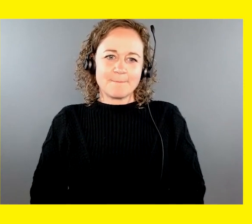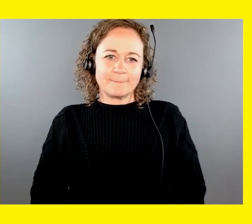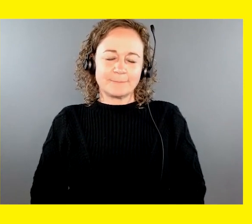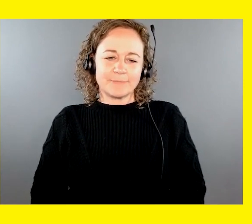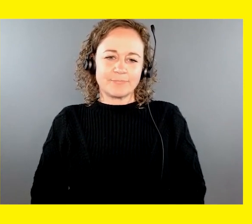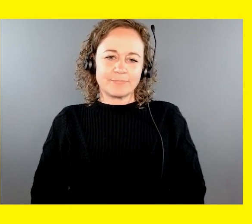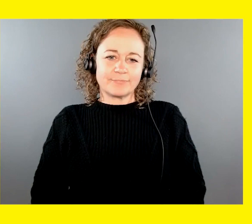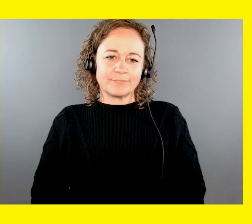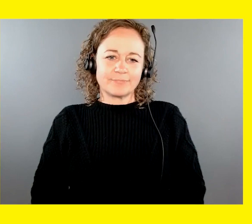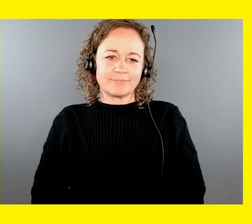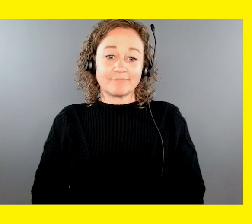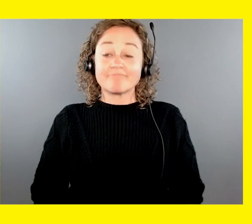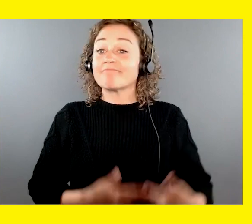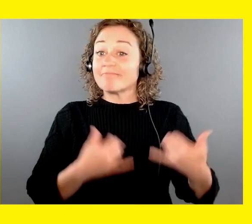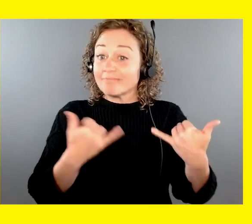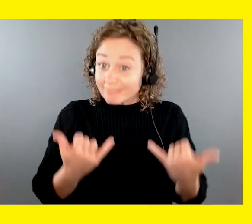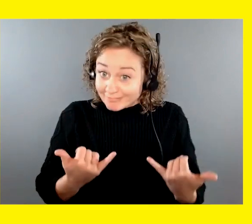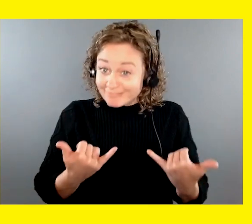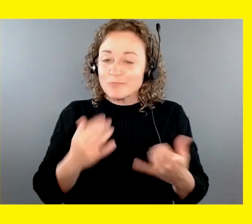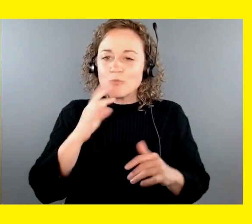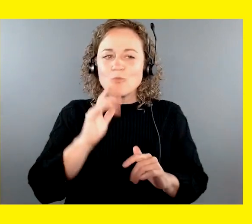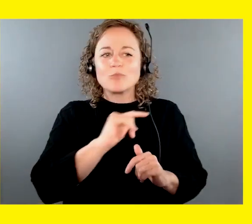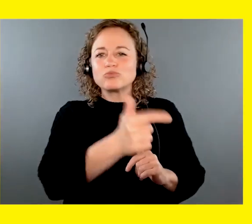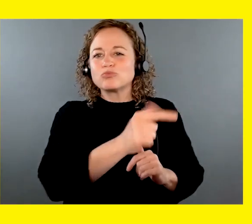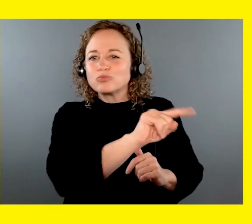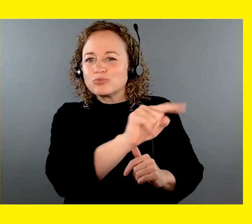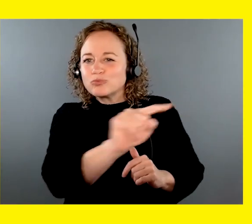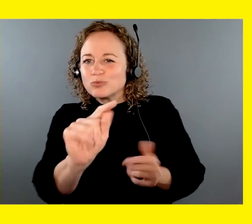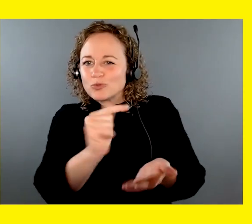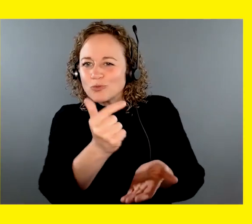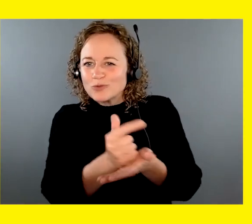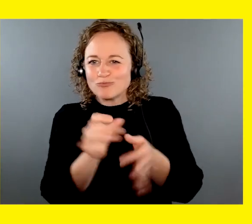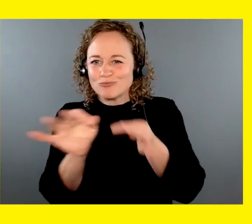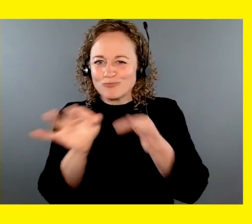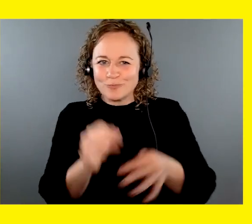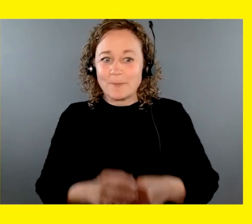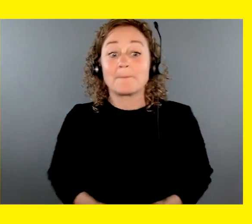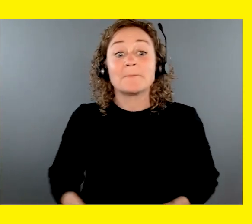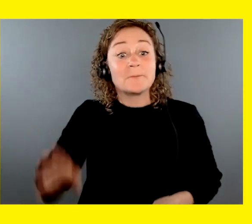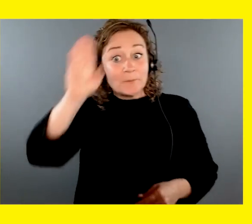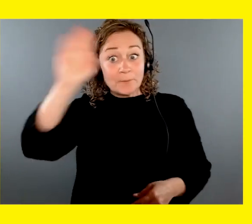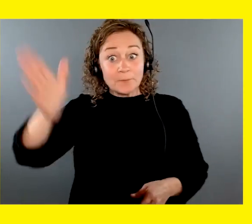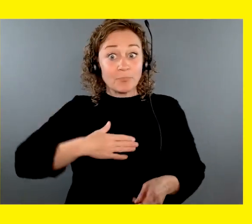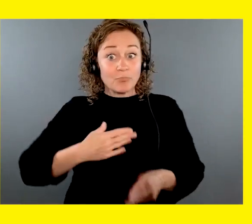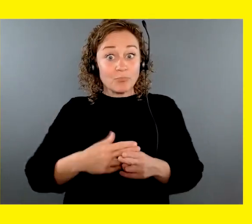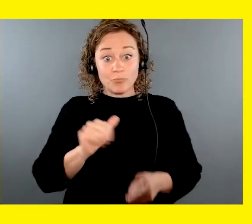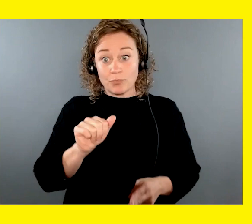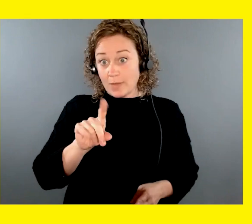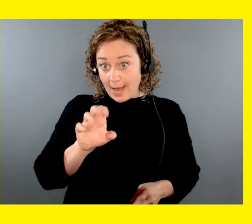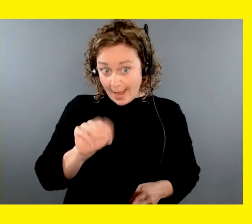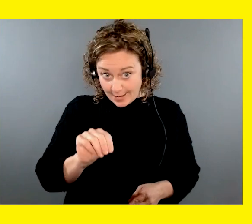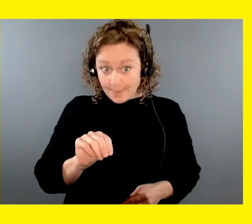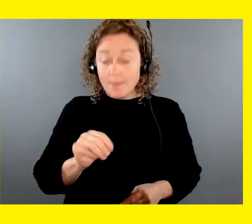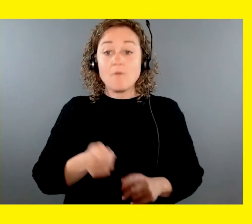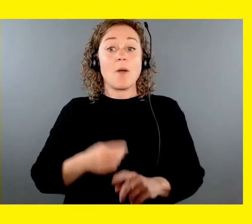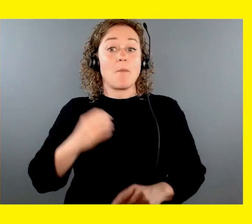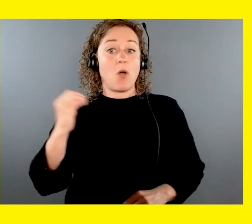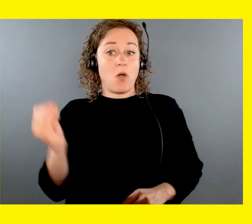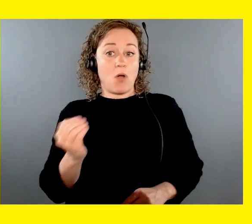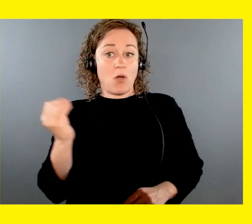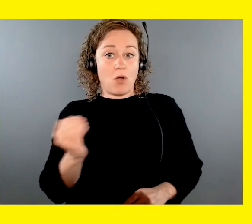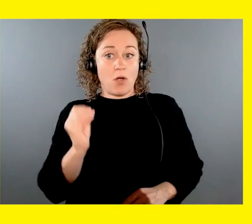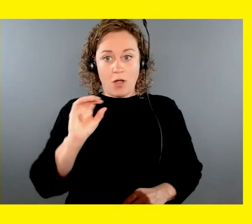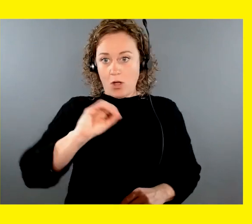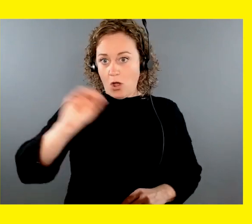At this time, I'd like to invite you to hear from some of this year's graduates. Hi, my name is Adam. I'm from Ottawa, Ontario.